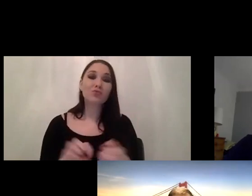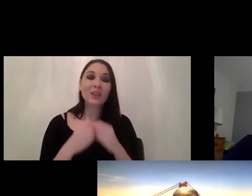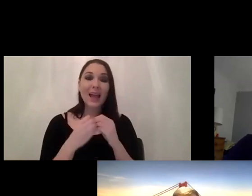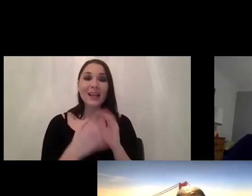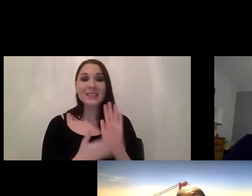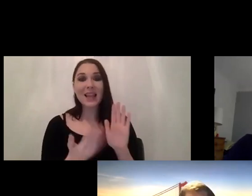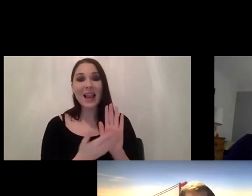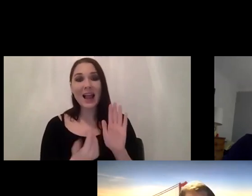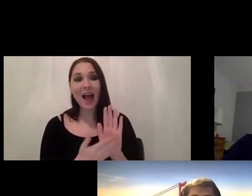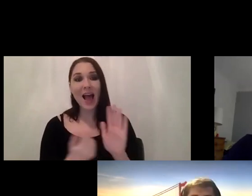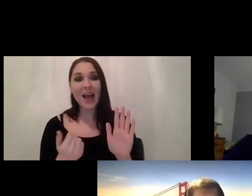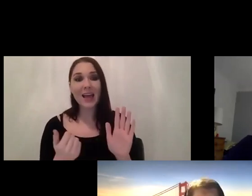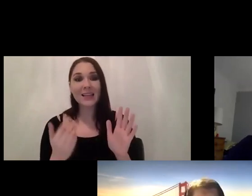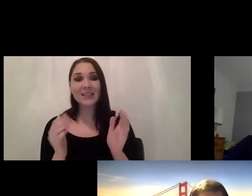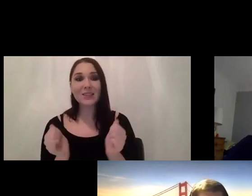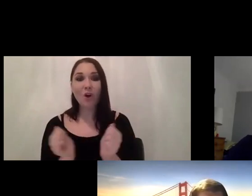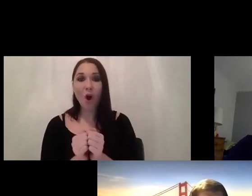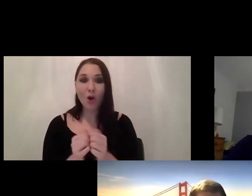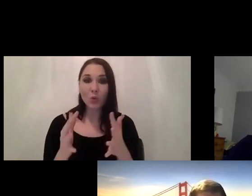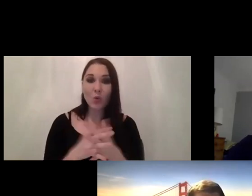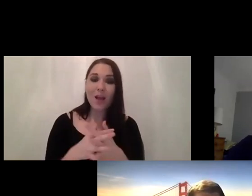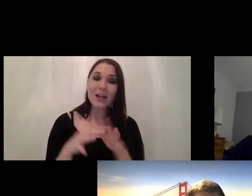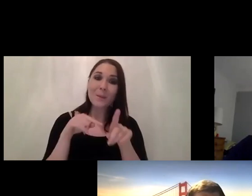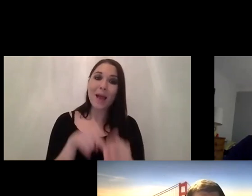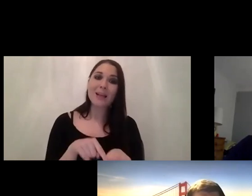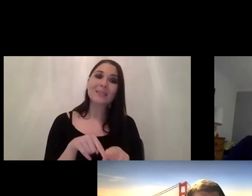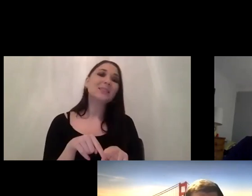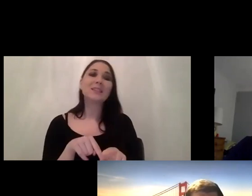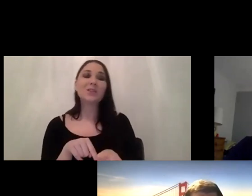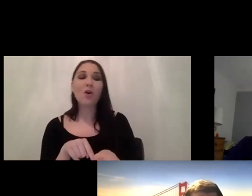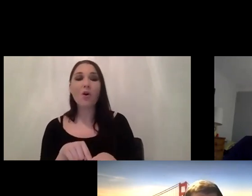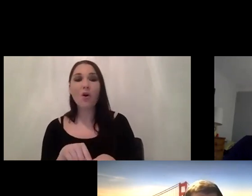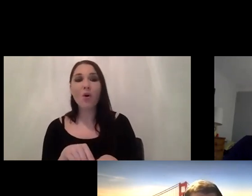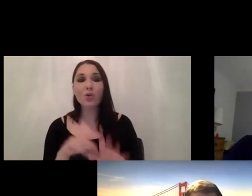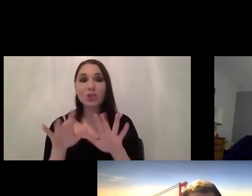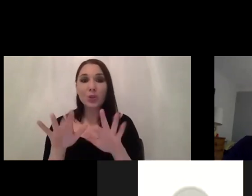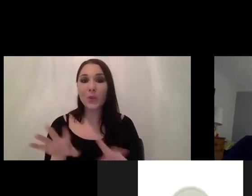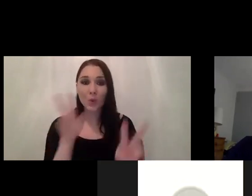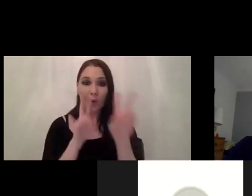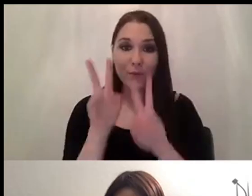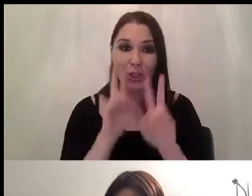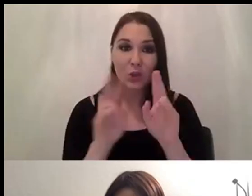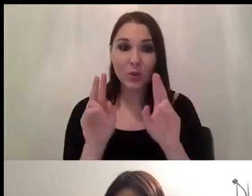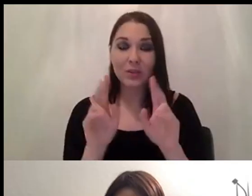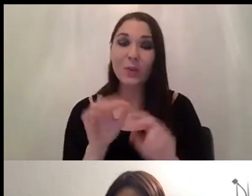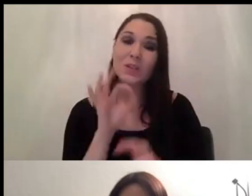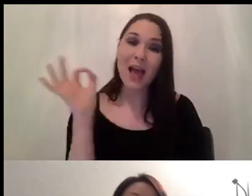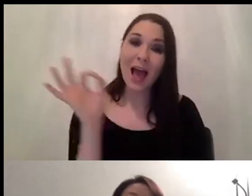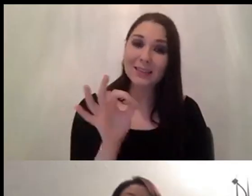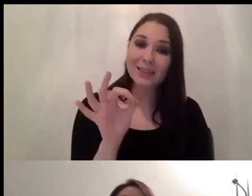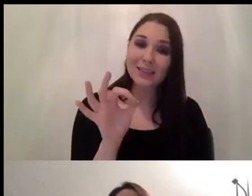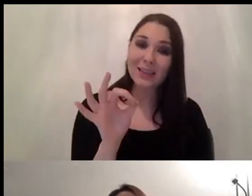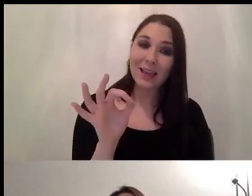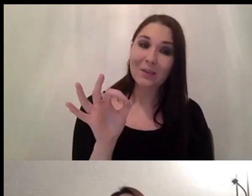machine vision hardware depending on computer vision algorithm feature thank you and he was asking have you ever worked